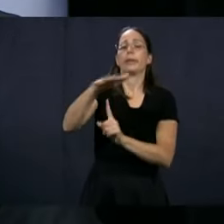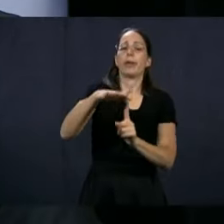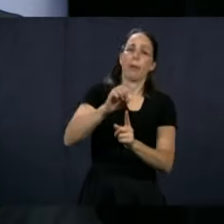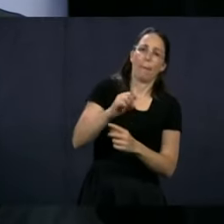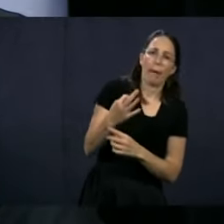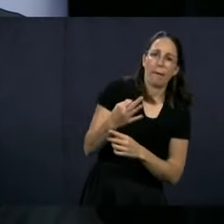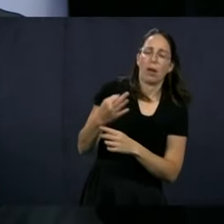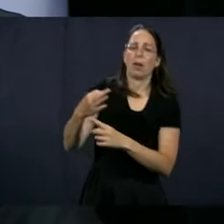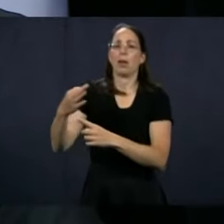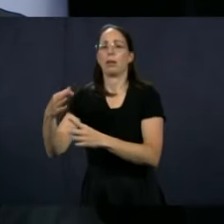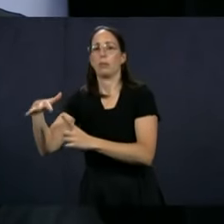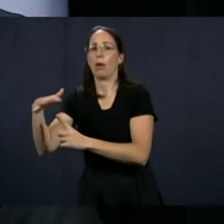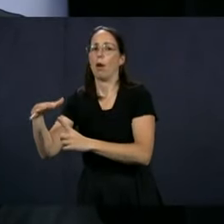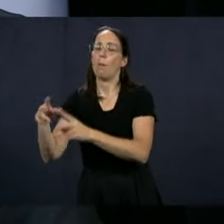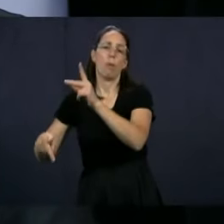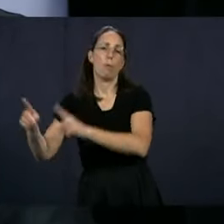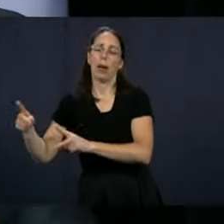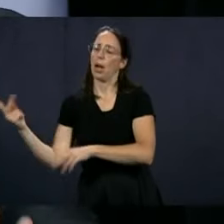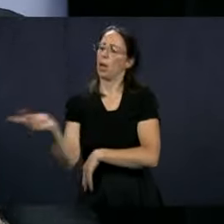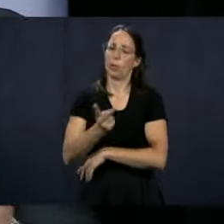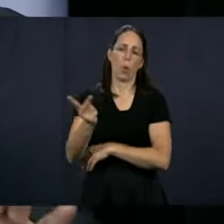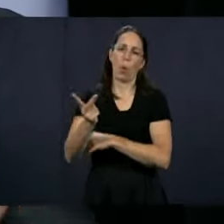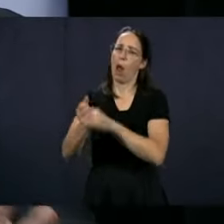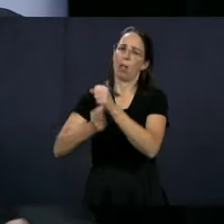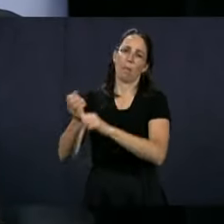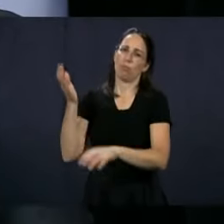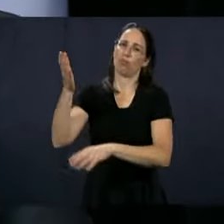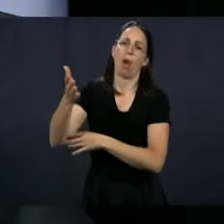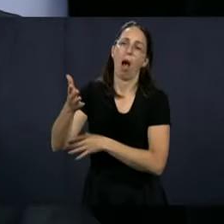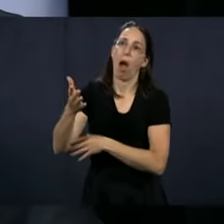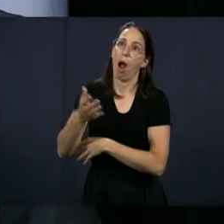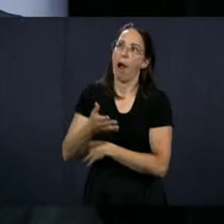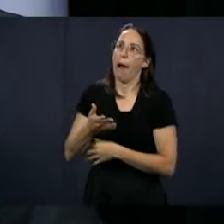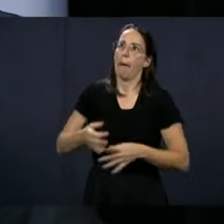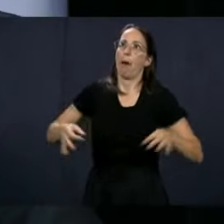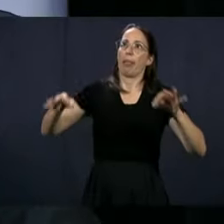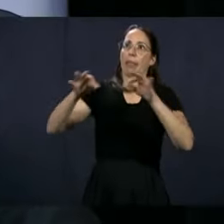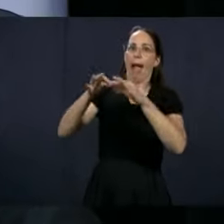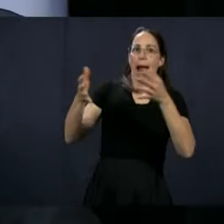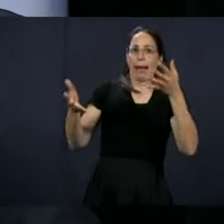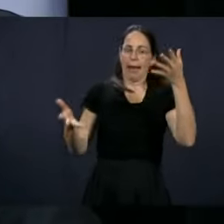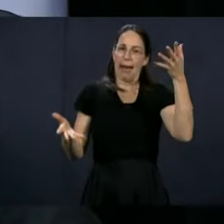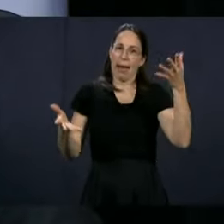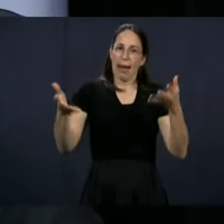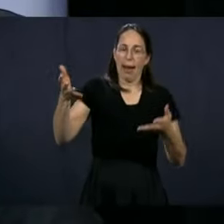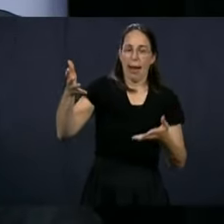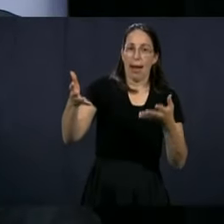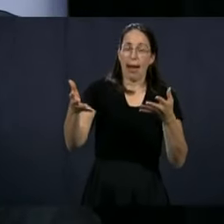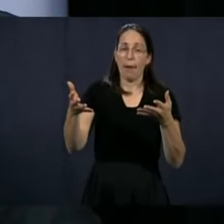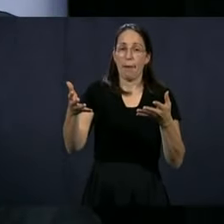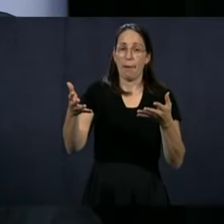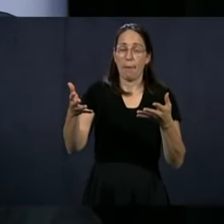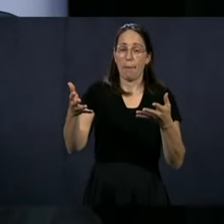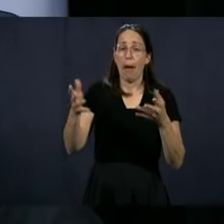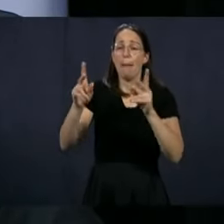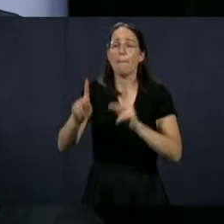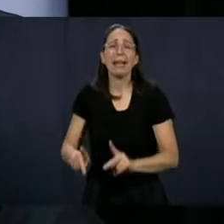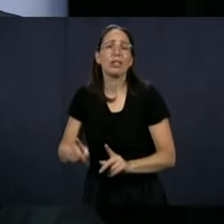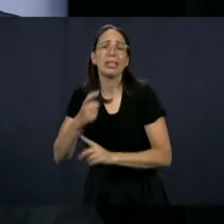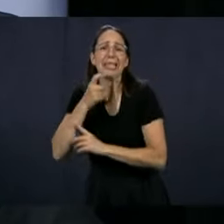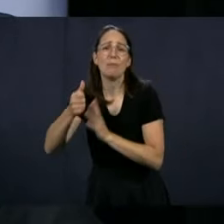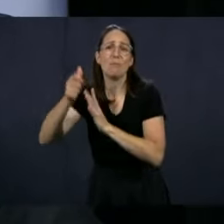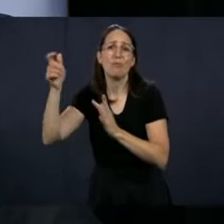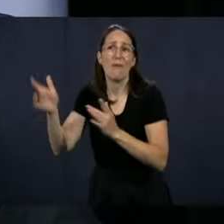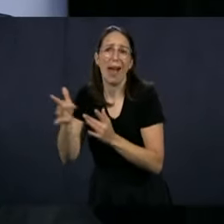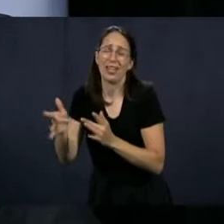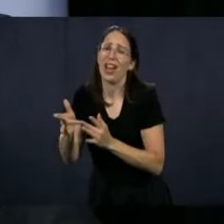and the private sector in the next few years. And we have to find a balance because at the end of the day, it's always the